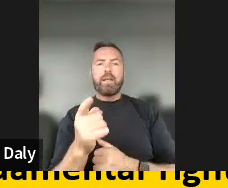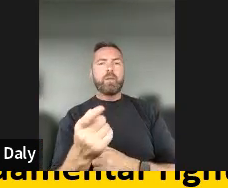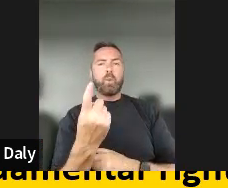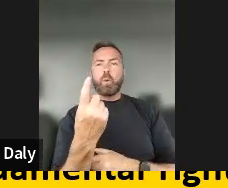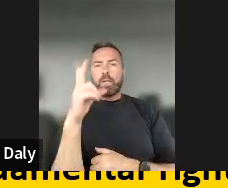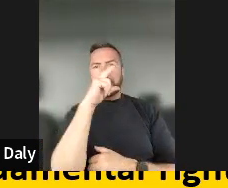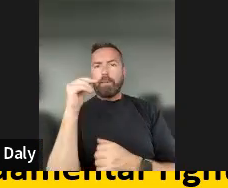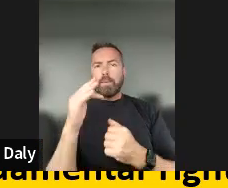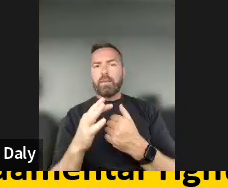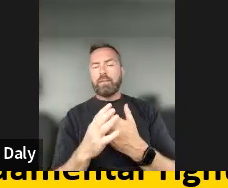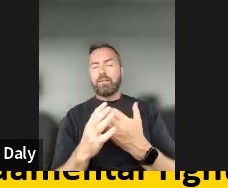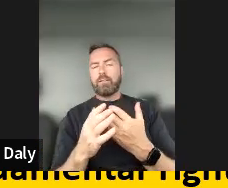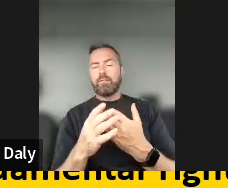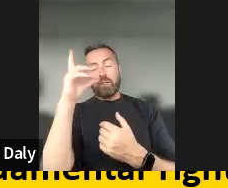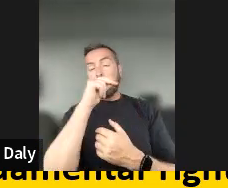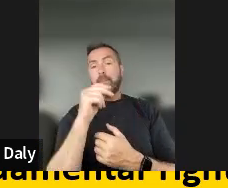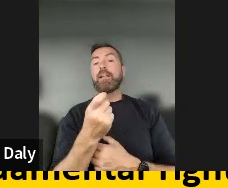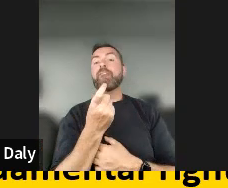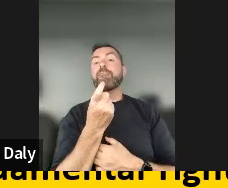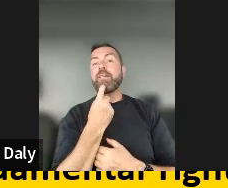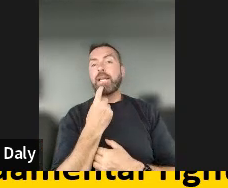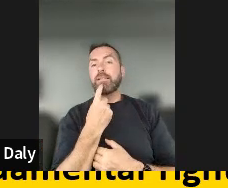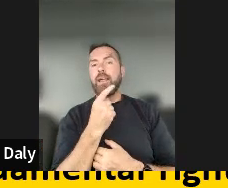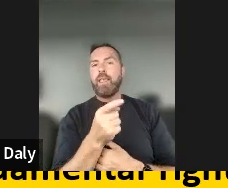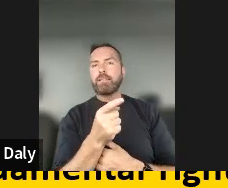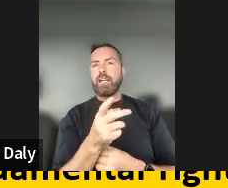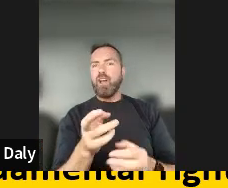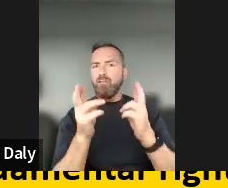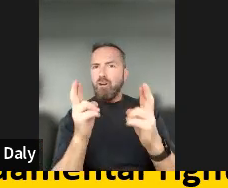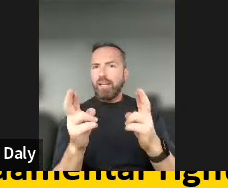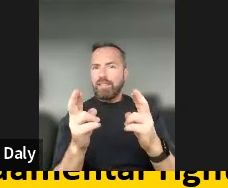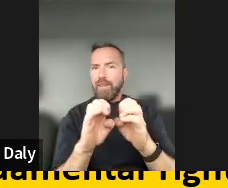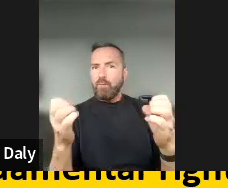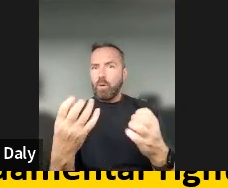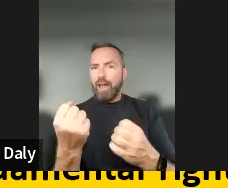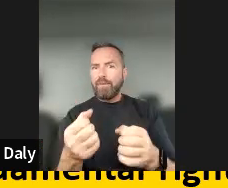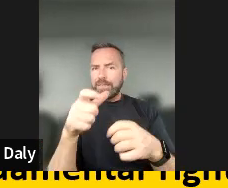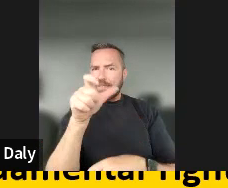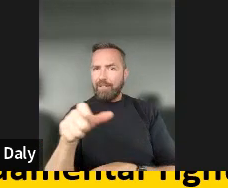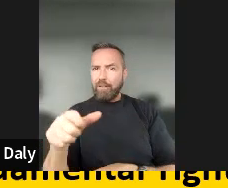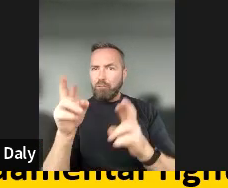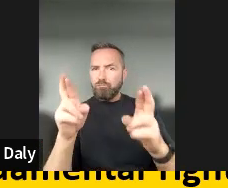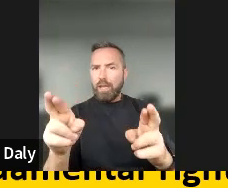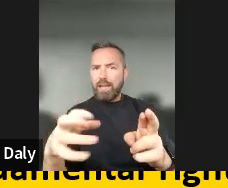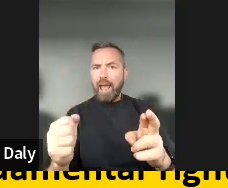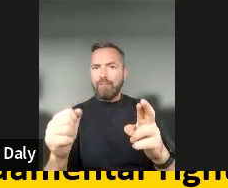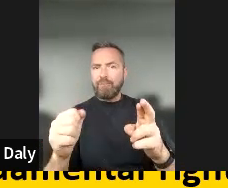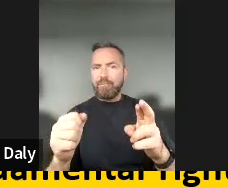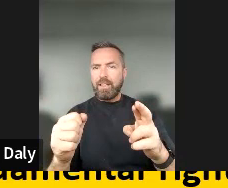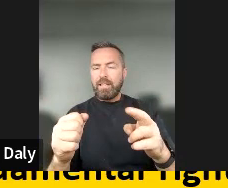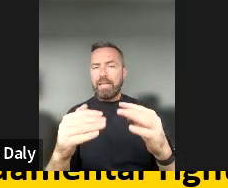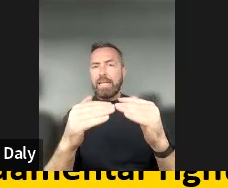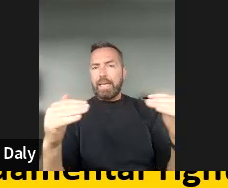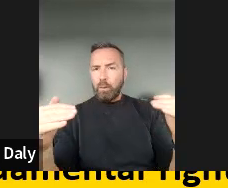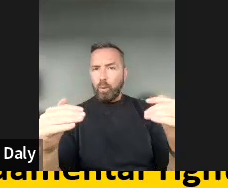because in Finland, for example, it is a fundamental right for Finnish citizens to have equal, affordable, and high